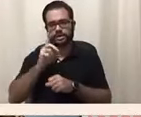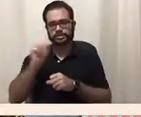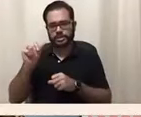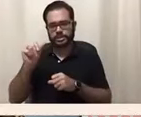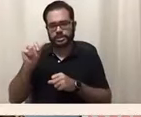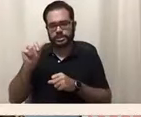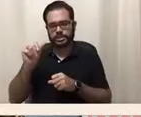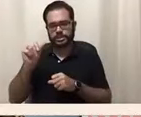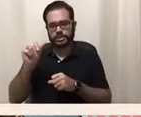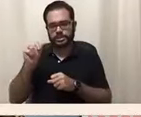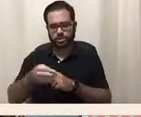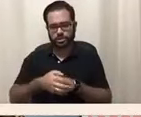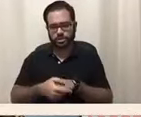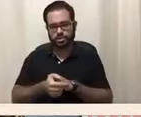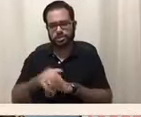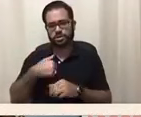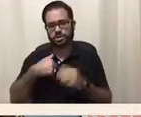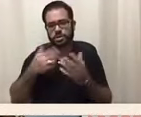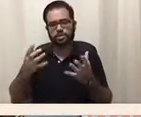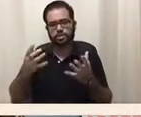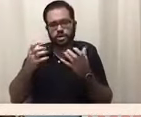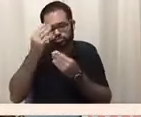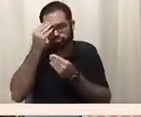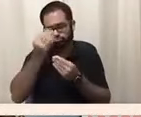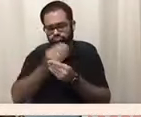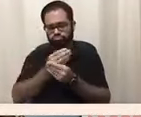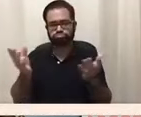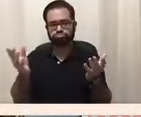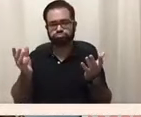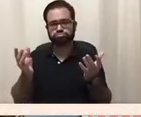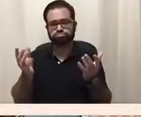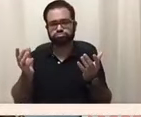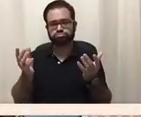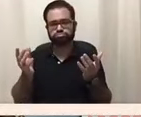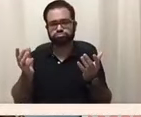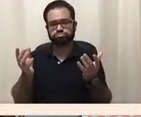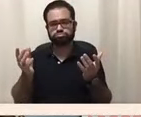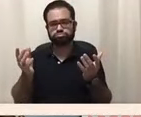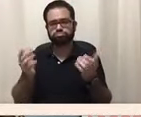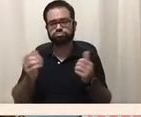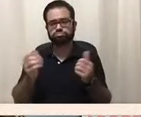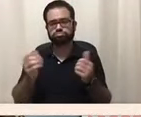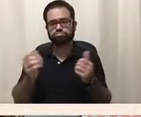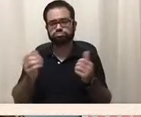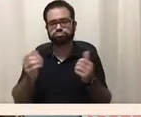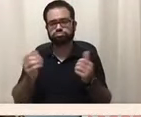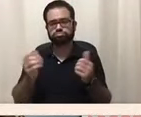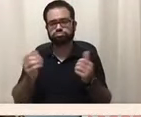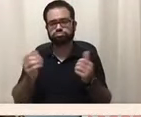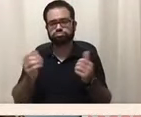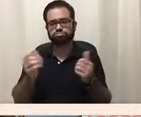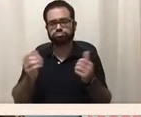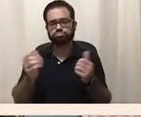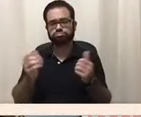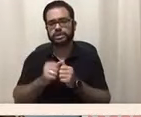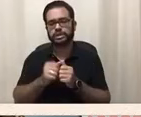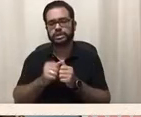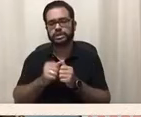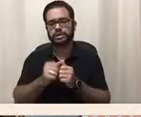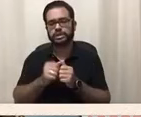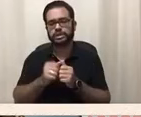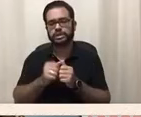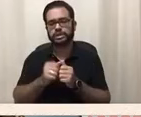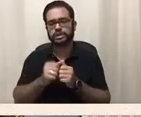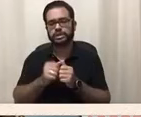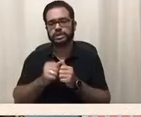know that disability history is not only for people with disabilities. We share these things so that